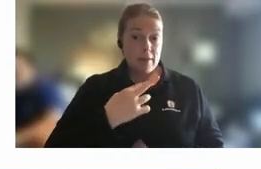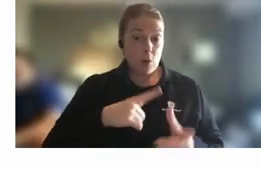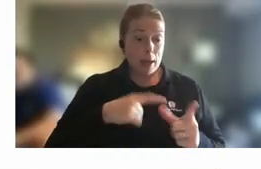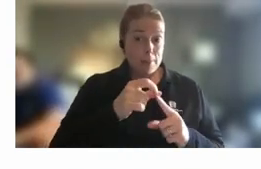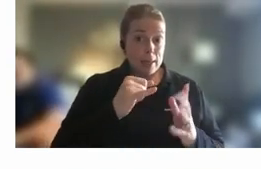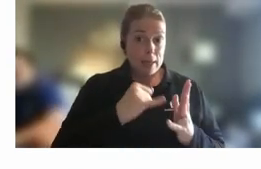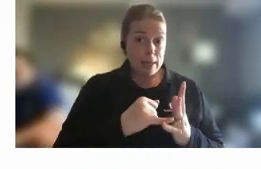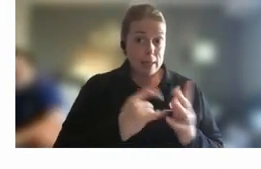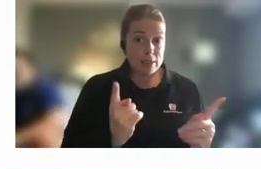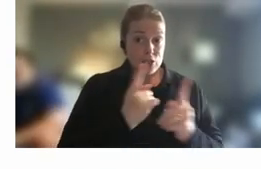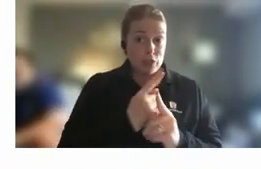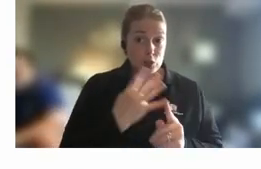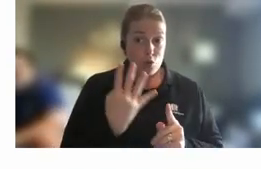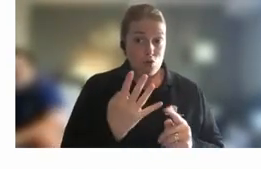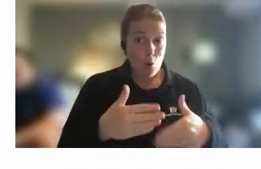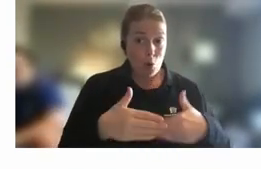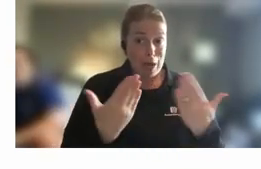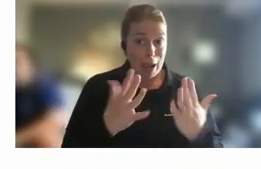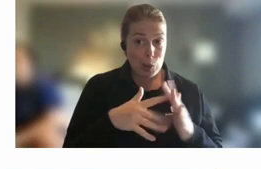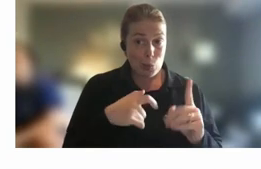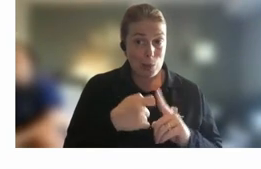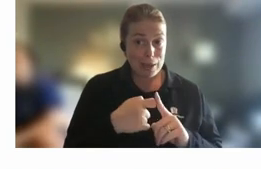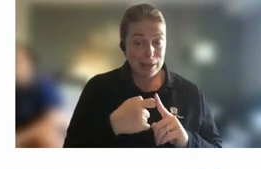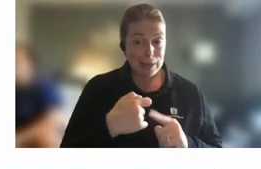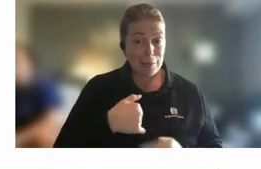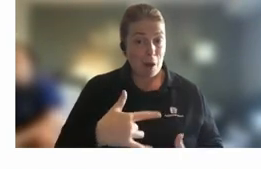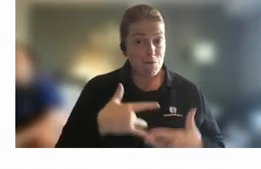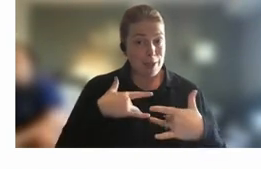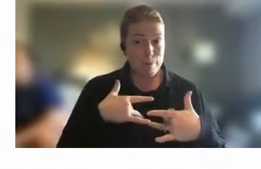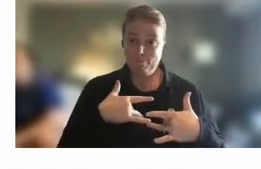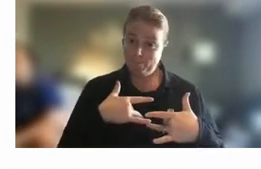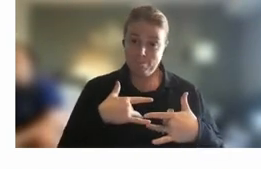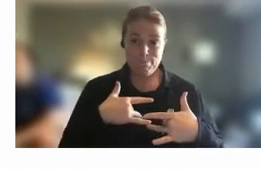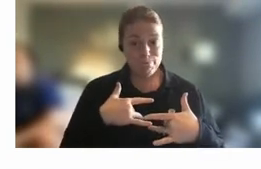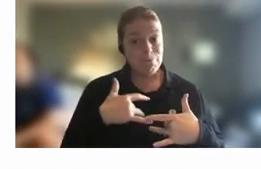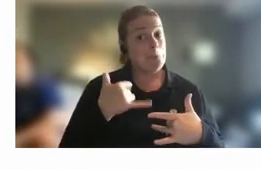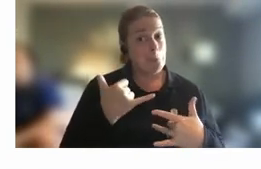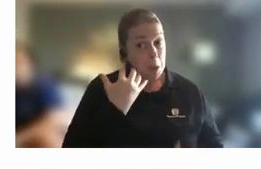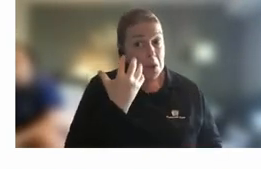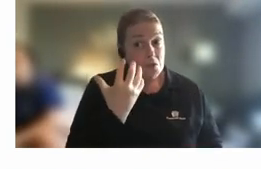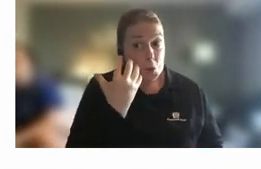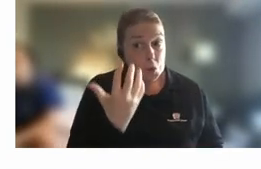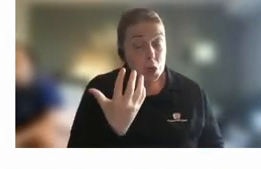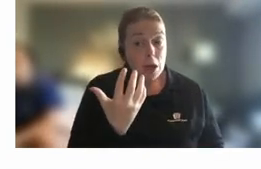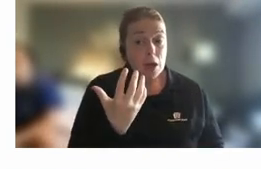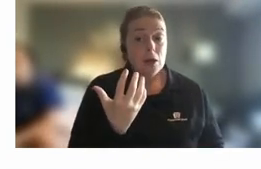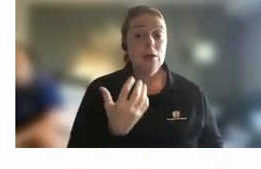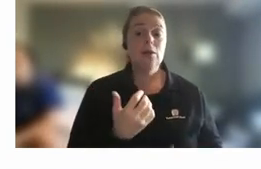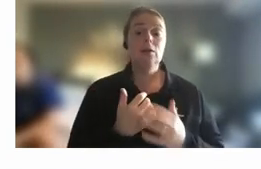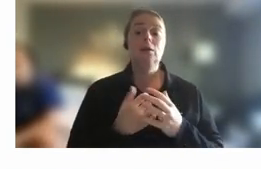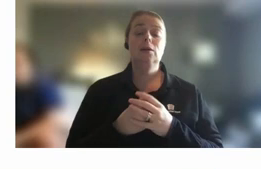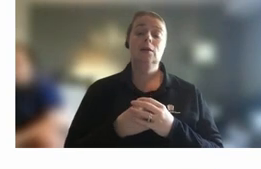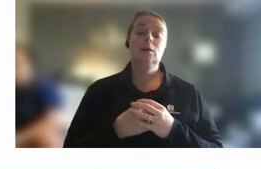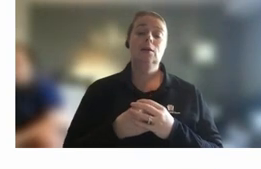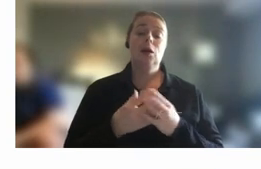to a four-day week um my my sense would be that you know that might be a thing of the future um as broader as the broader